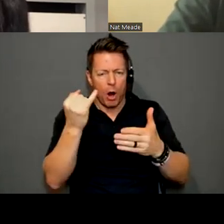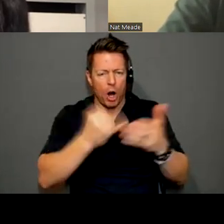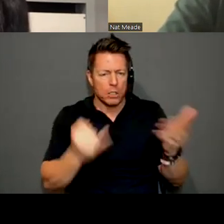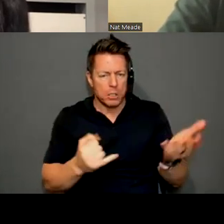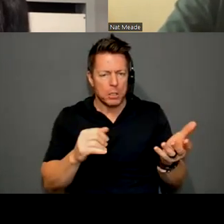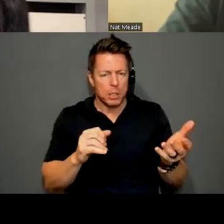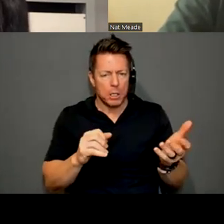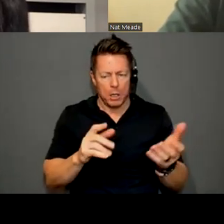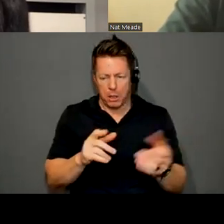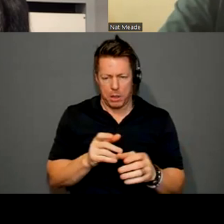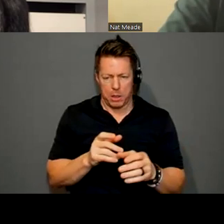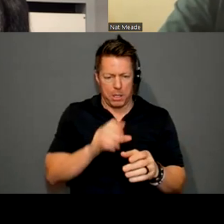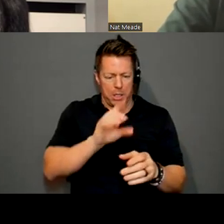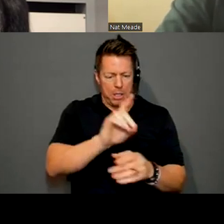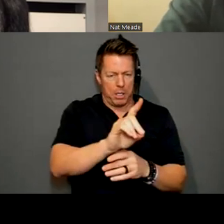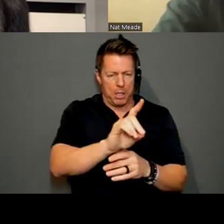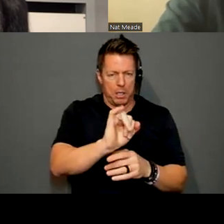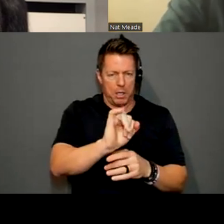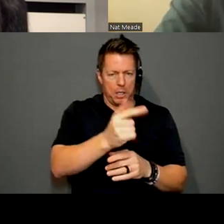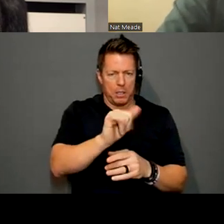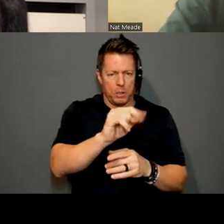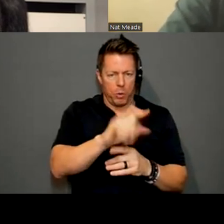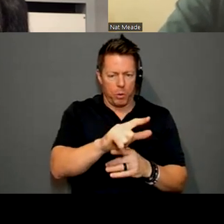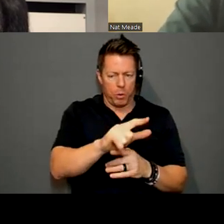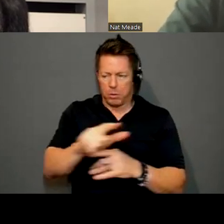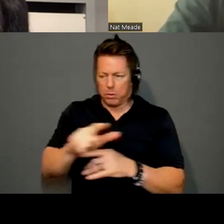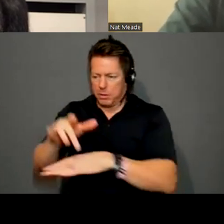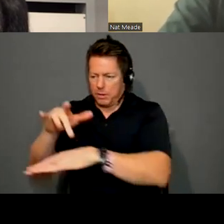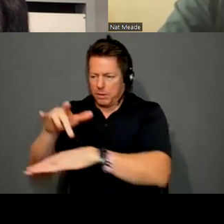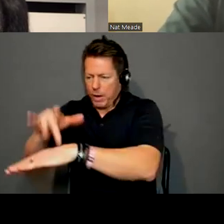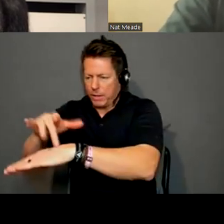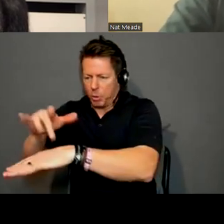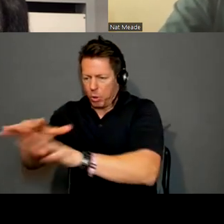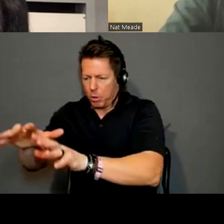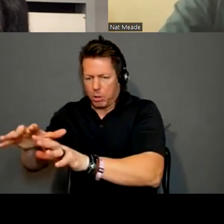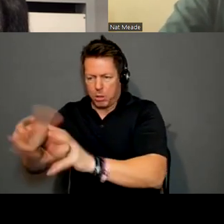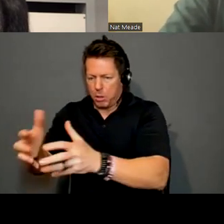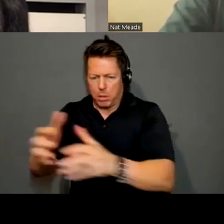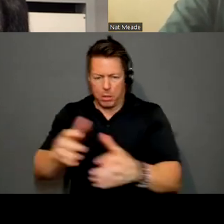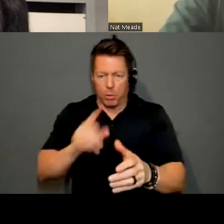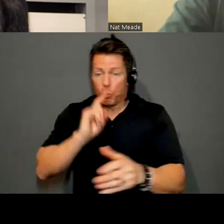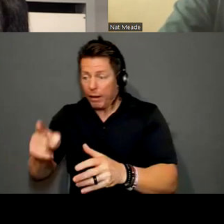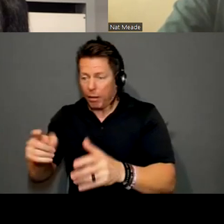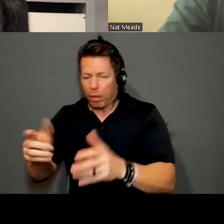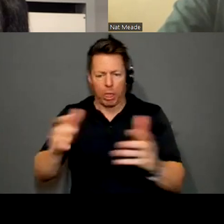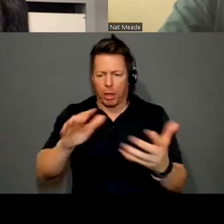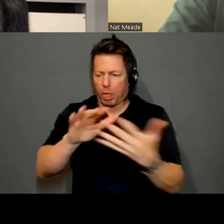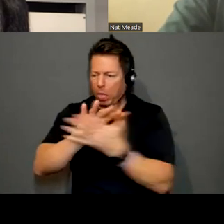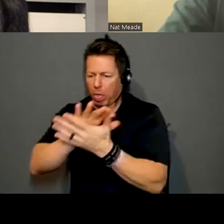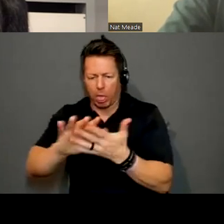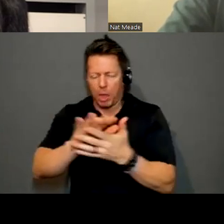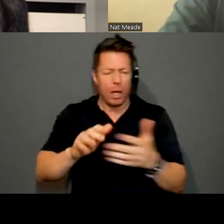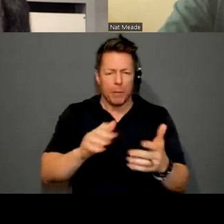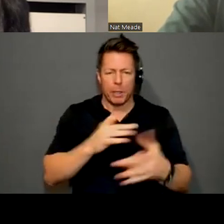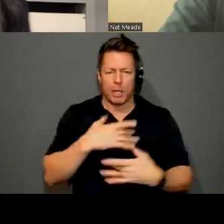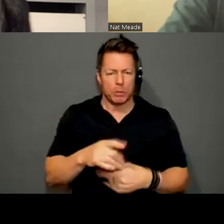the digital, the tangible, the real, the unreal starts to become more blurred. I mean, I could really make some interesting work where people